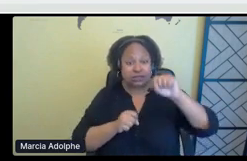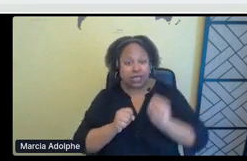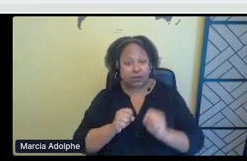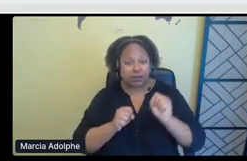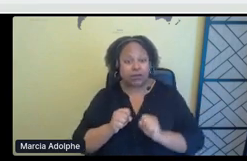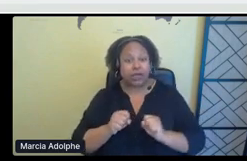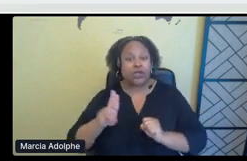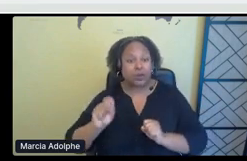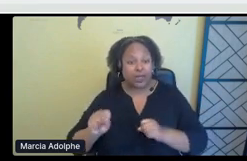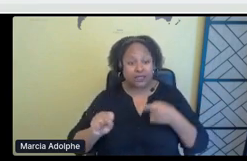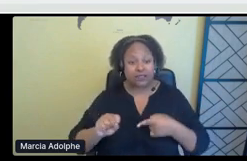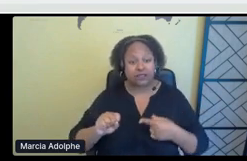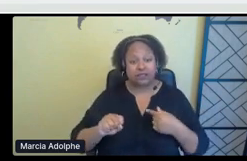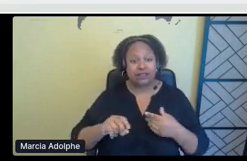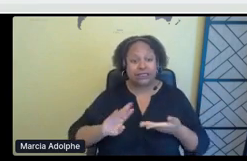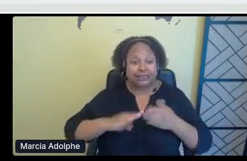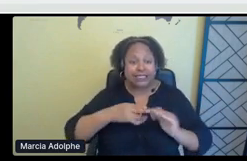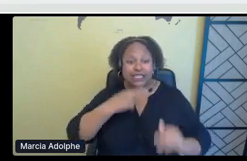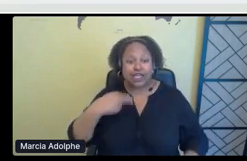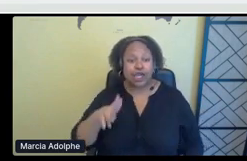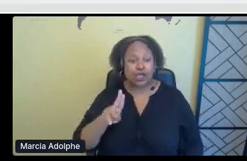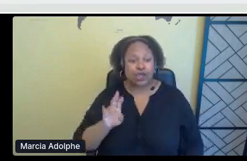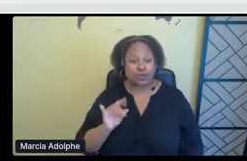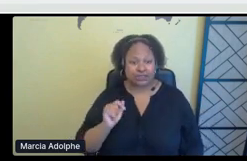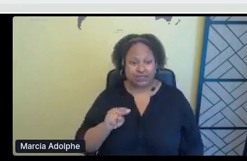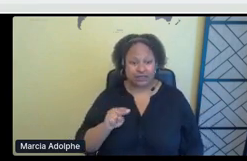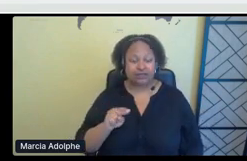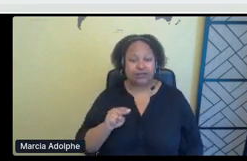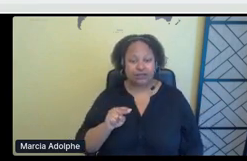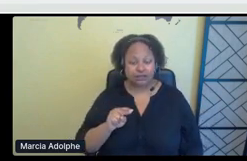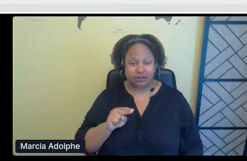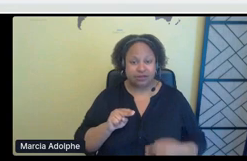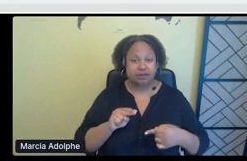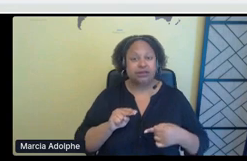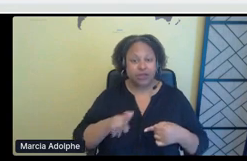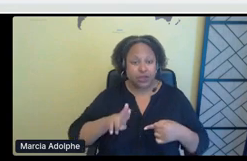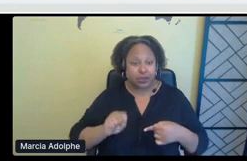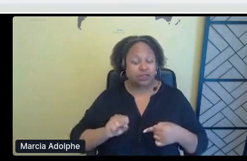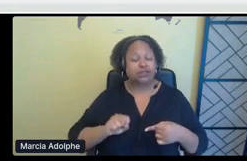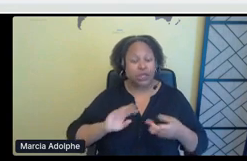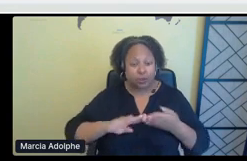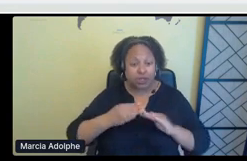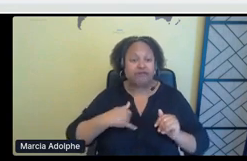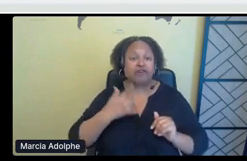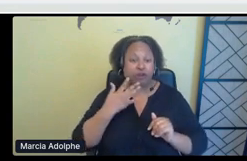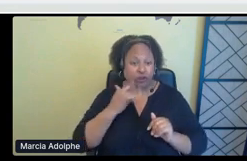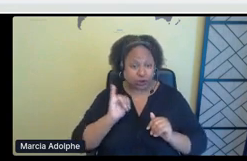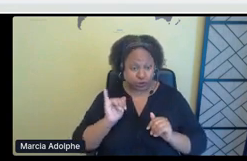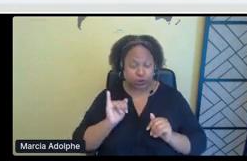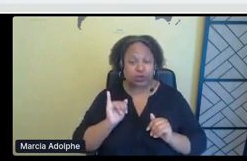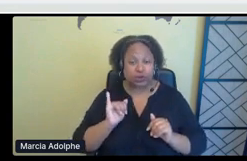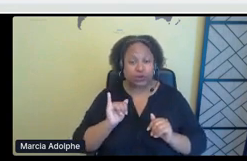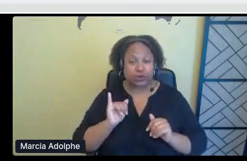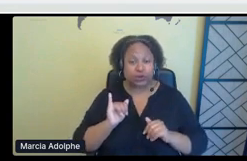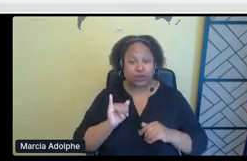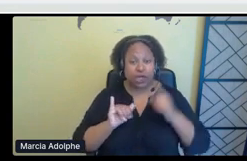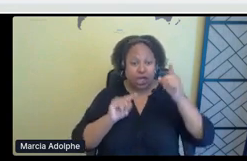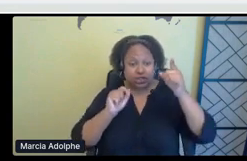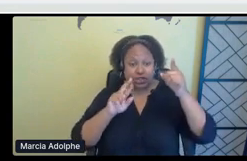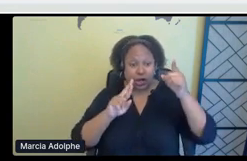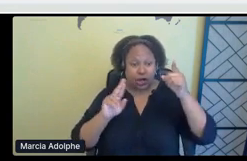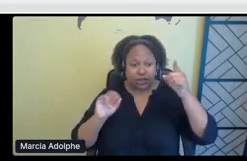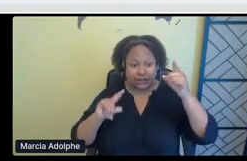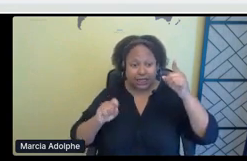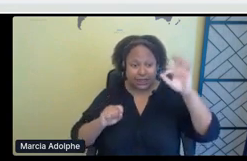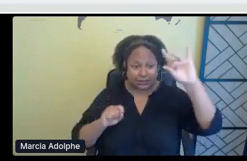communities of color, um, that are also receiving the end product, where tar sands is refined in one of the